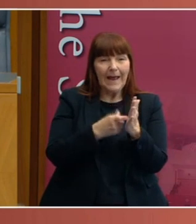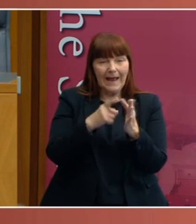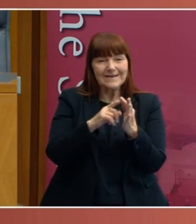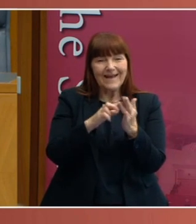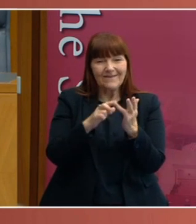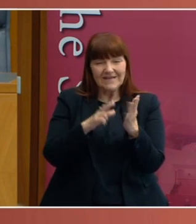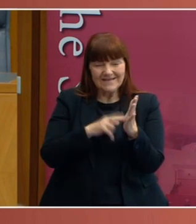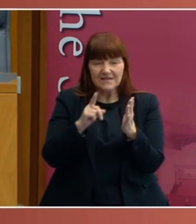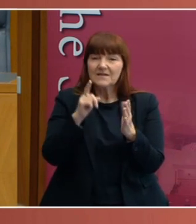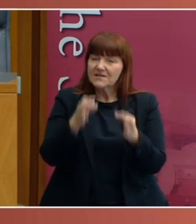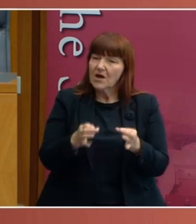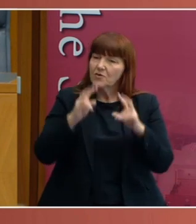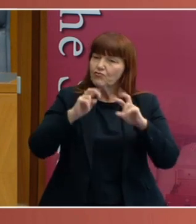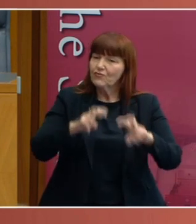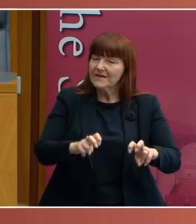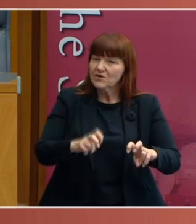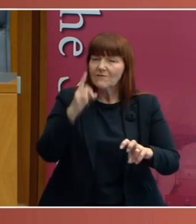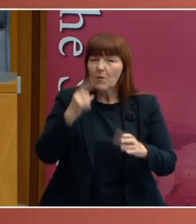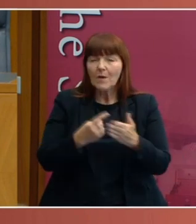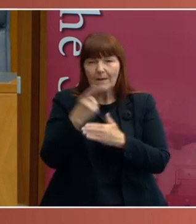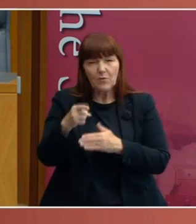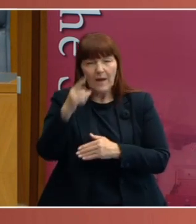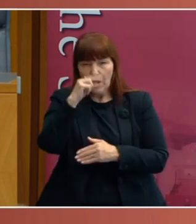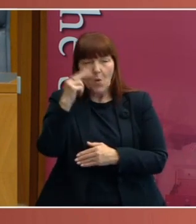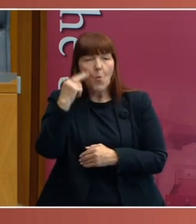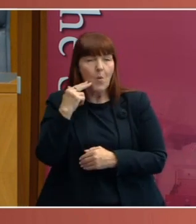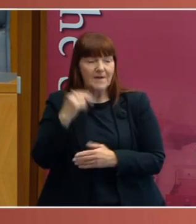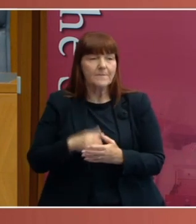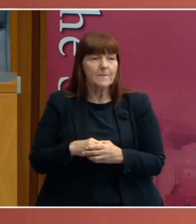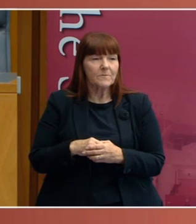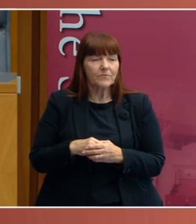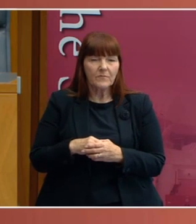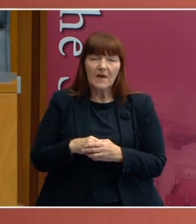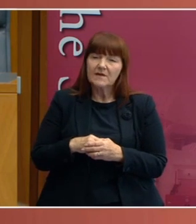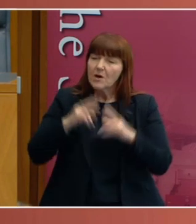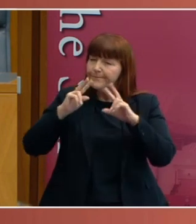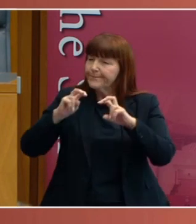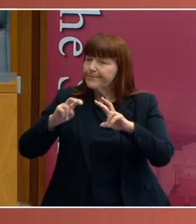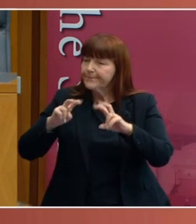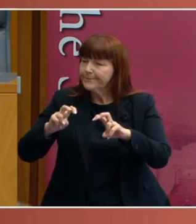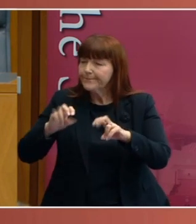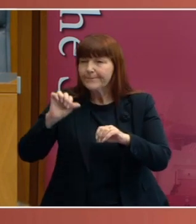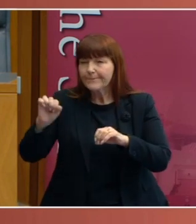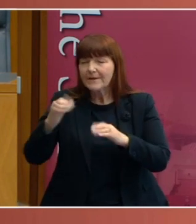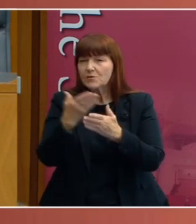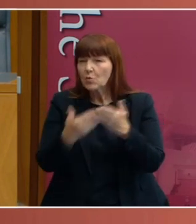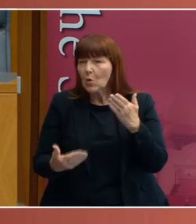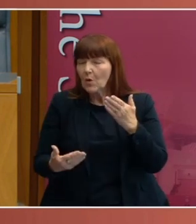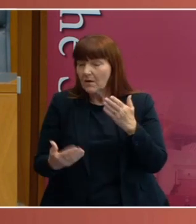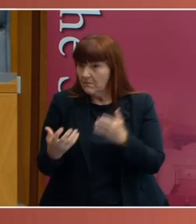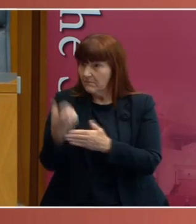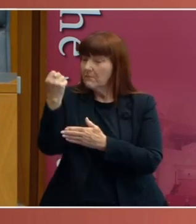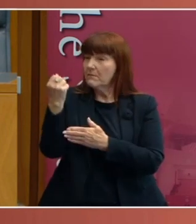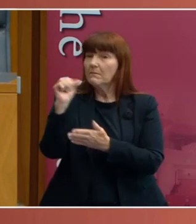more research into Dulcie to find out what happened. And in looking at Dulcie's story, she discovered that there was a